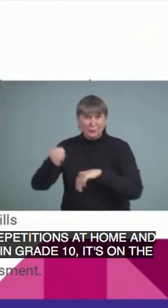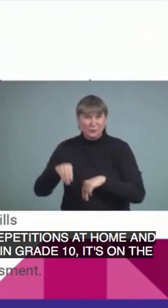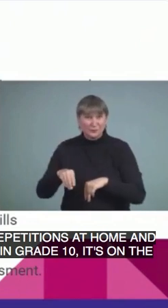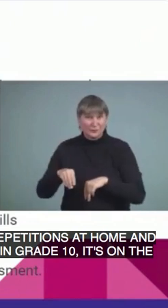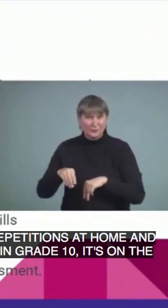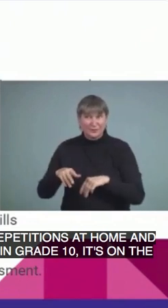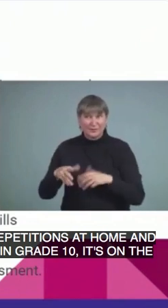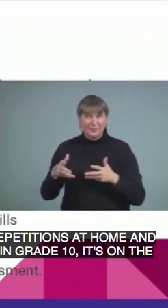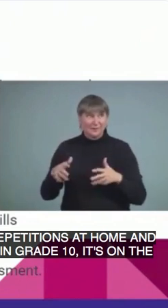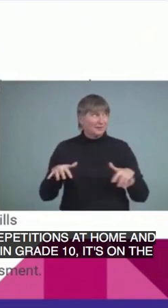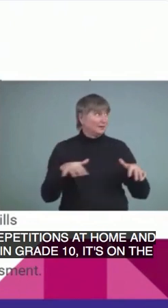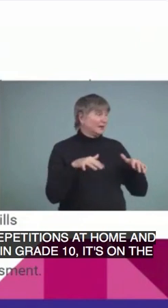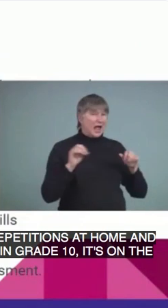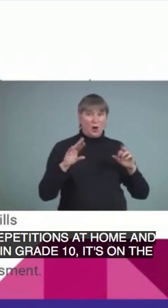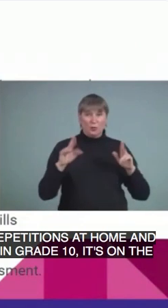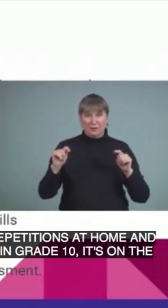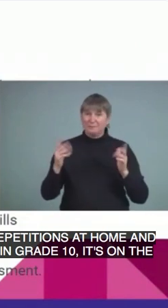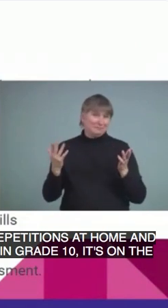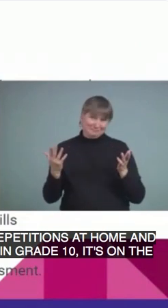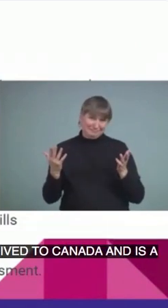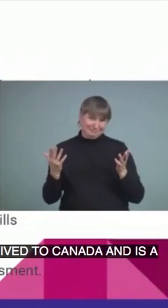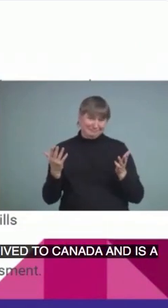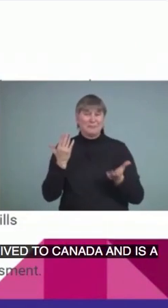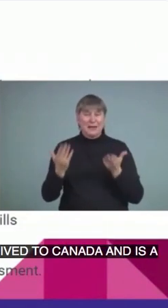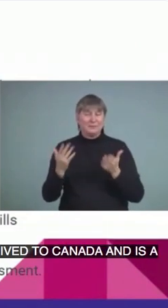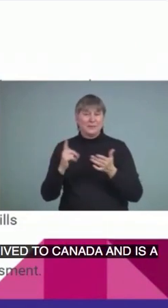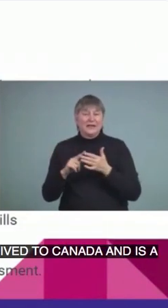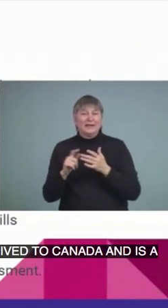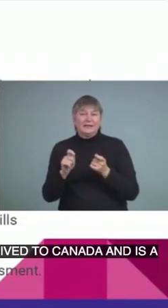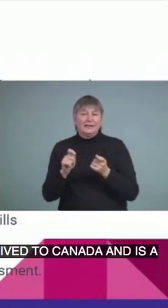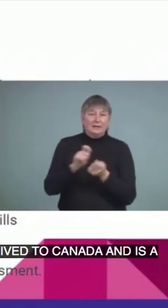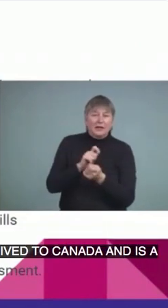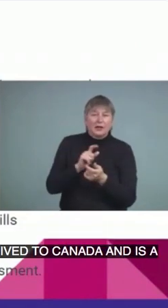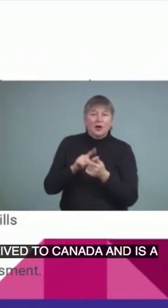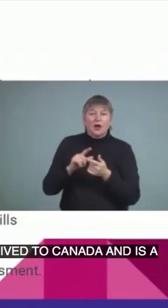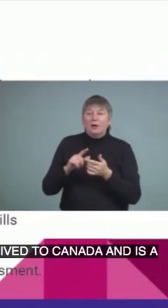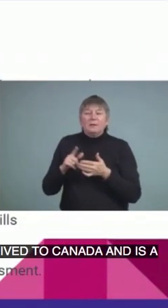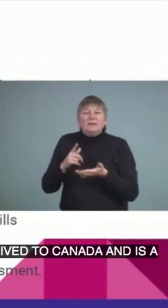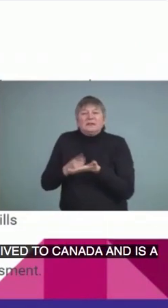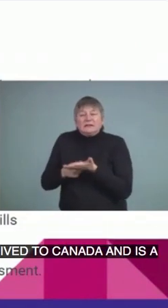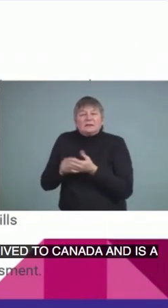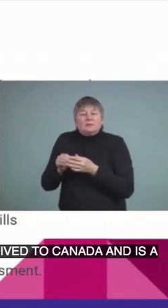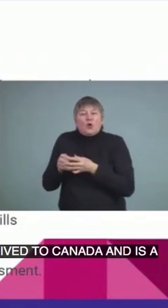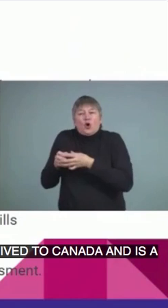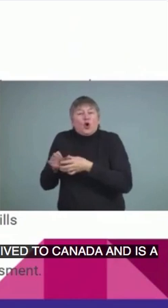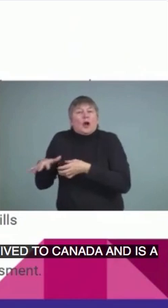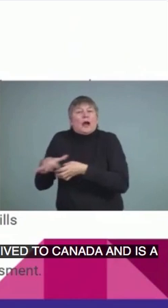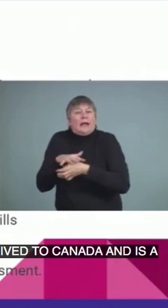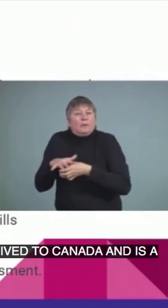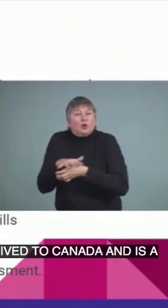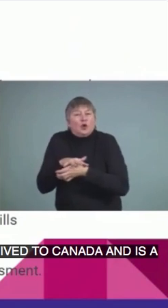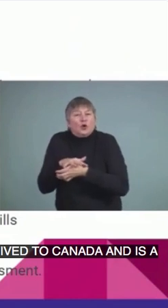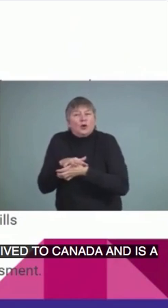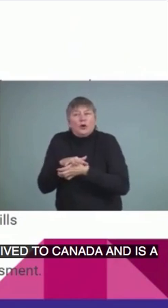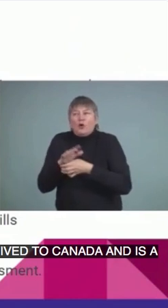and is a newcomer? Perhaps maybe we should look at like looking in her neighborhood, in her city that she lives in, in